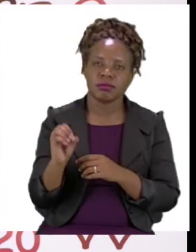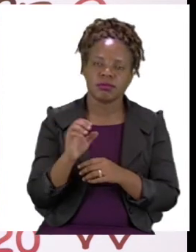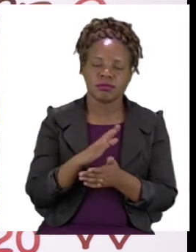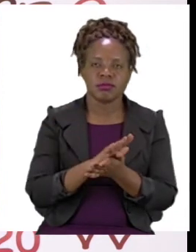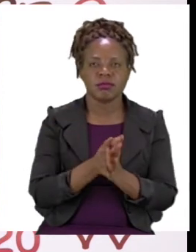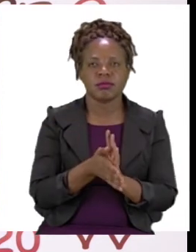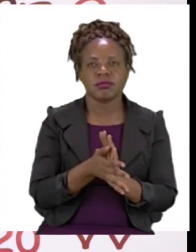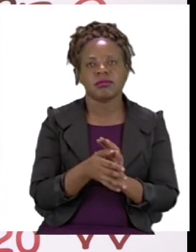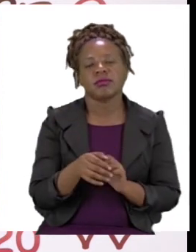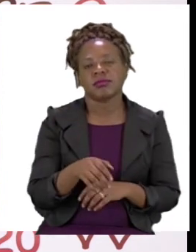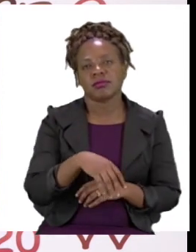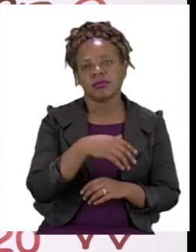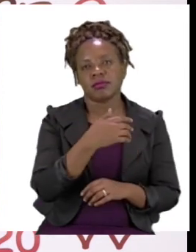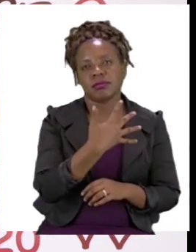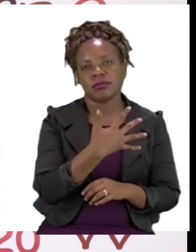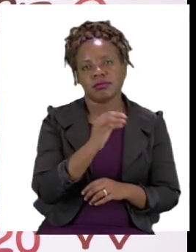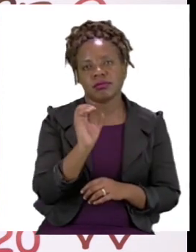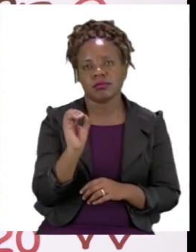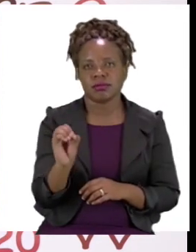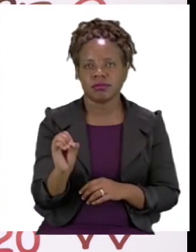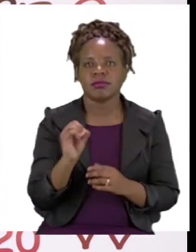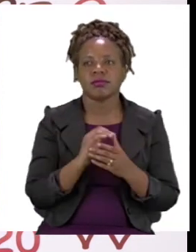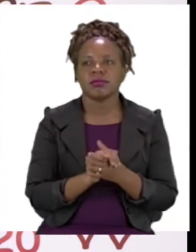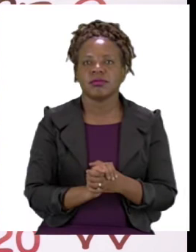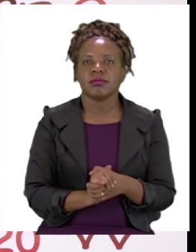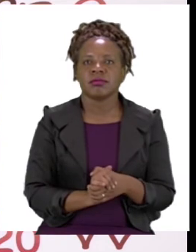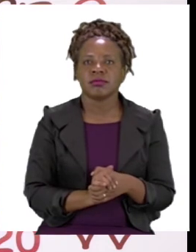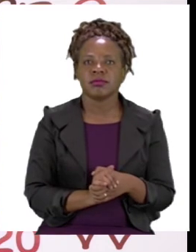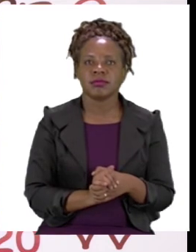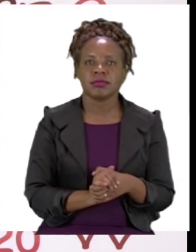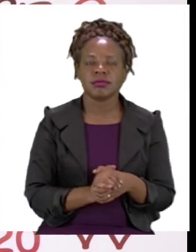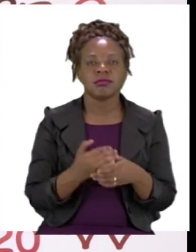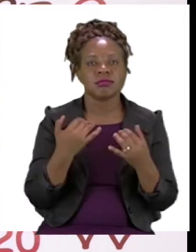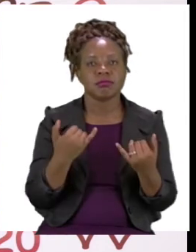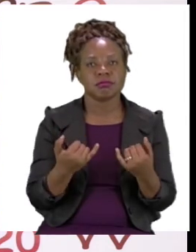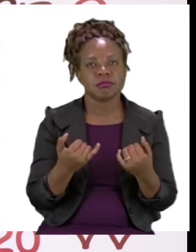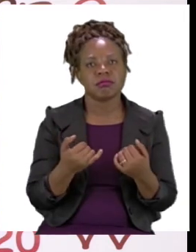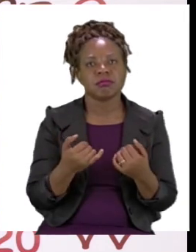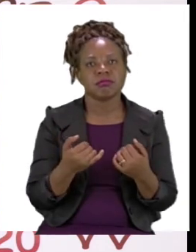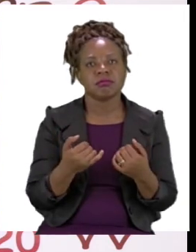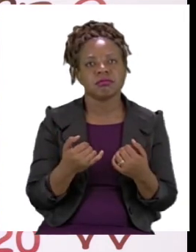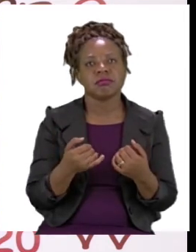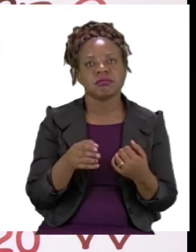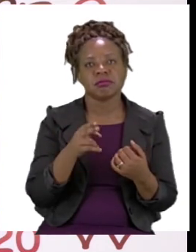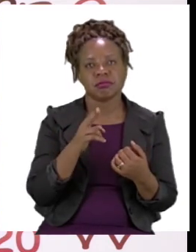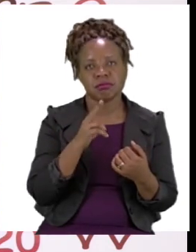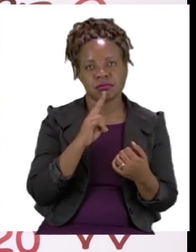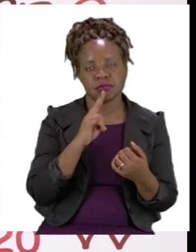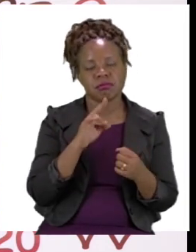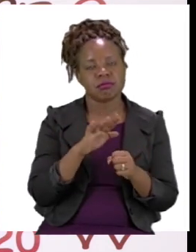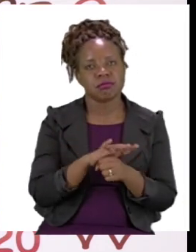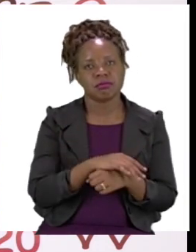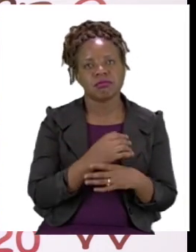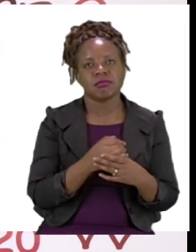of the arrow and we add a 0. Now our answer is complete. So our new